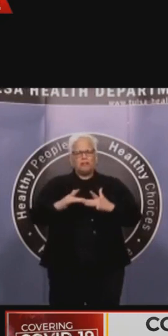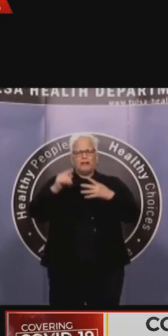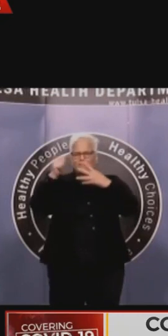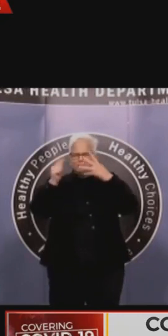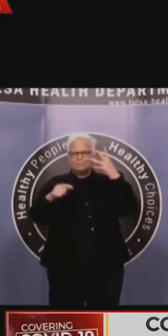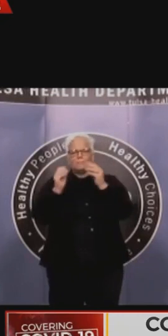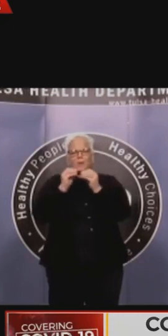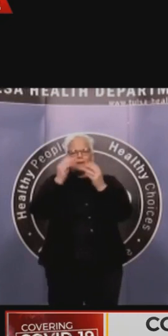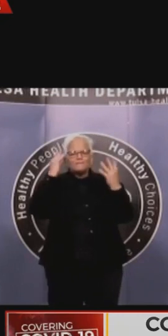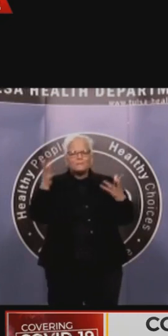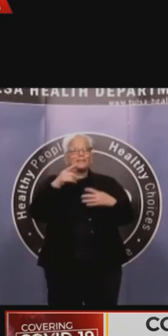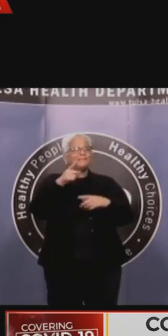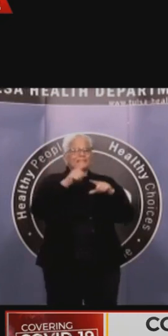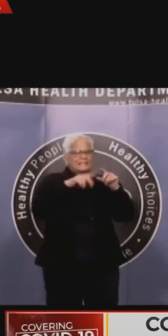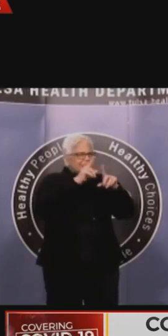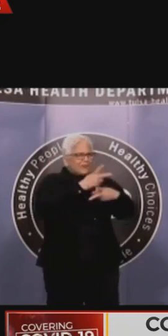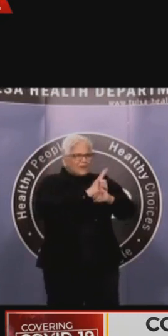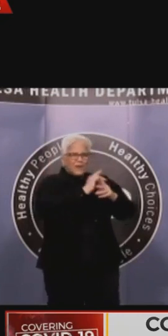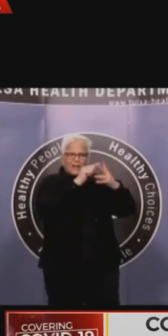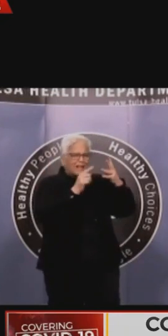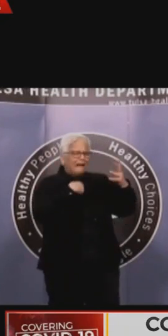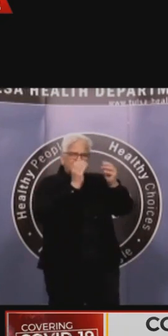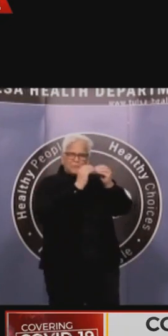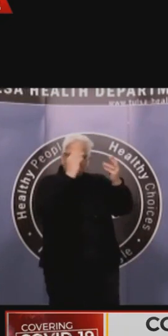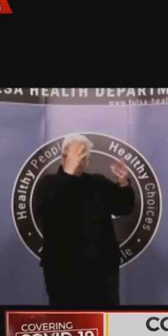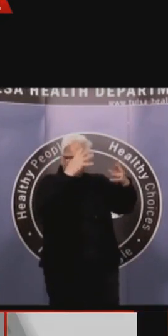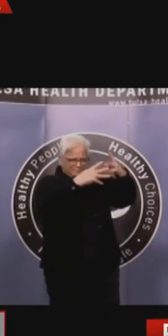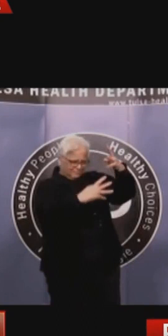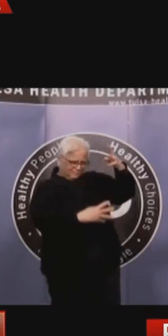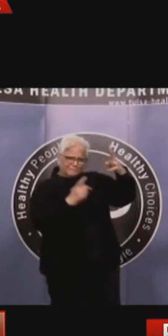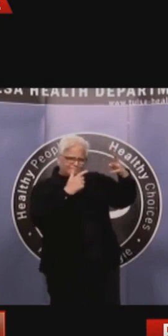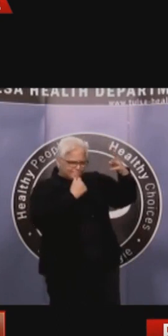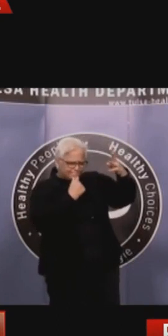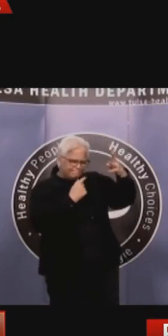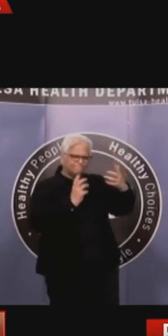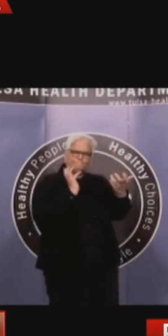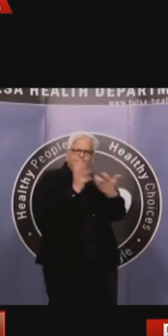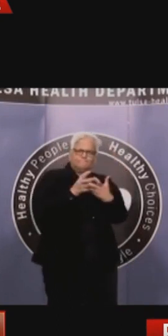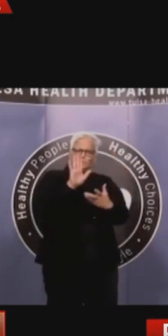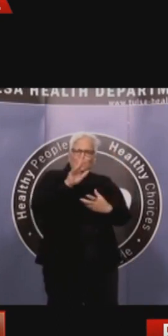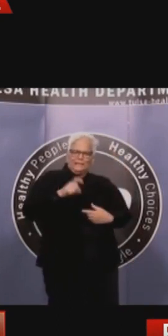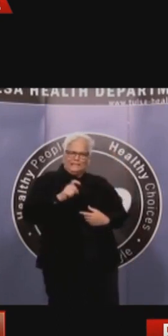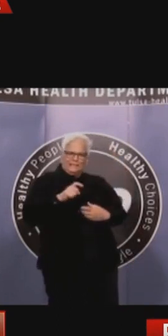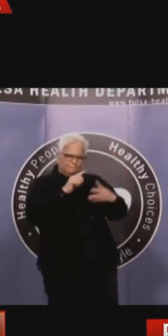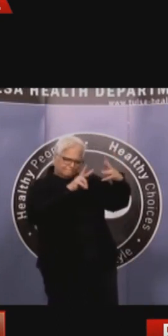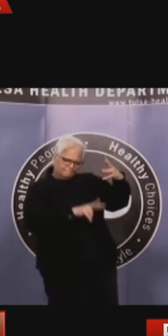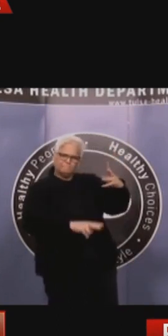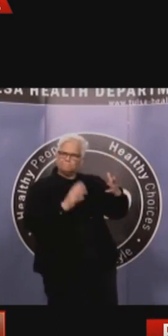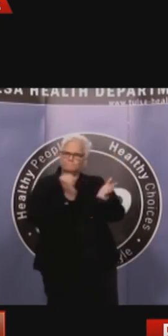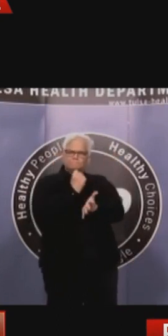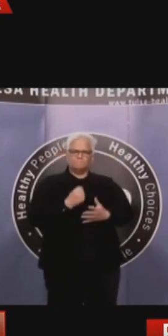who hasn't already reached out to TulsaResponse.org that needs that kind of assistance to please do so. It's about so much more than